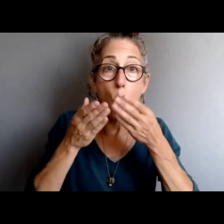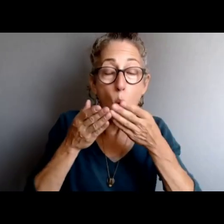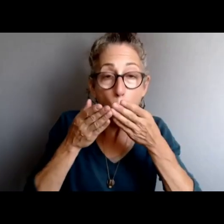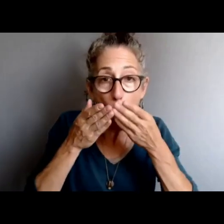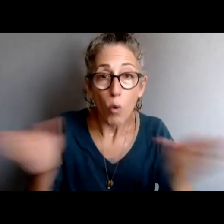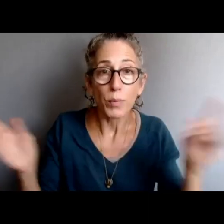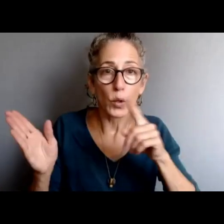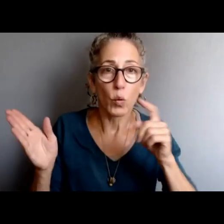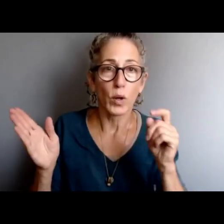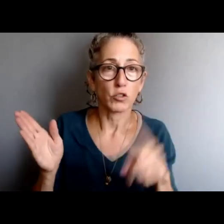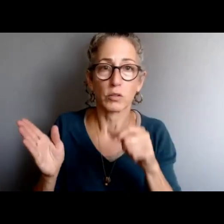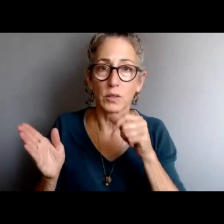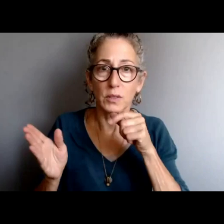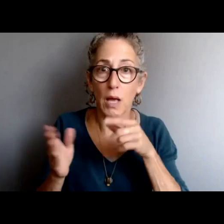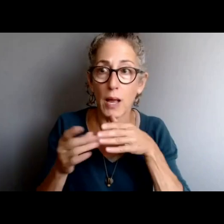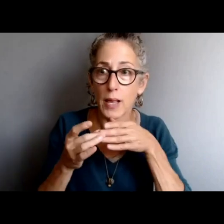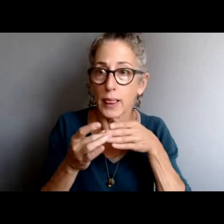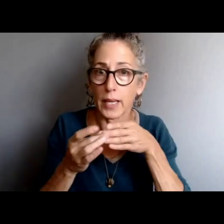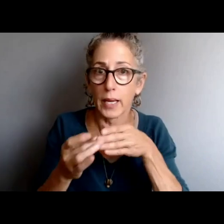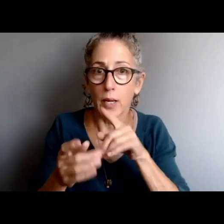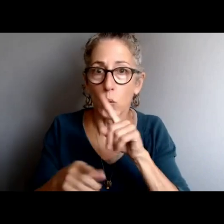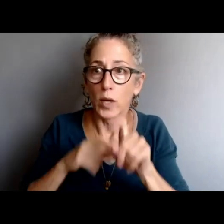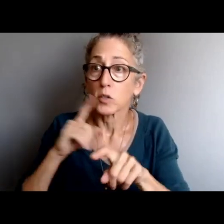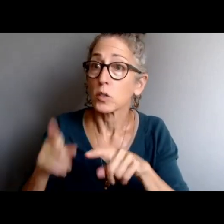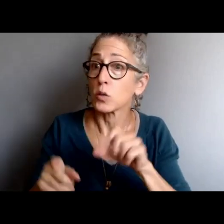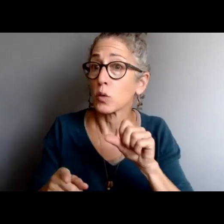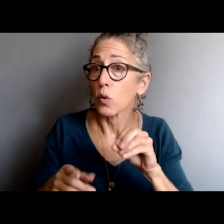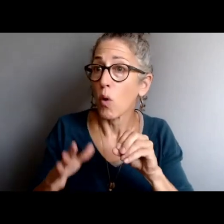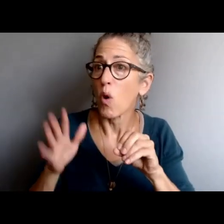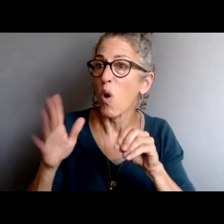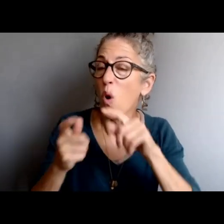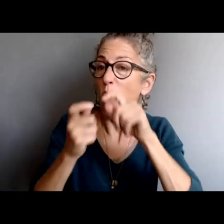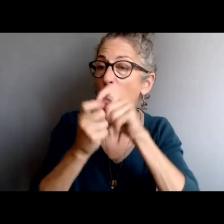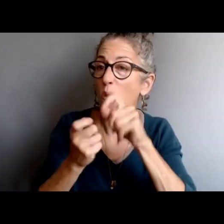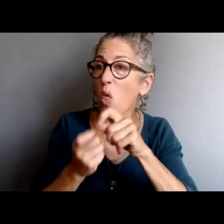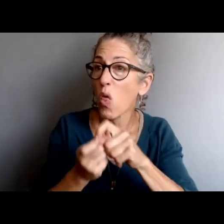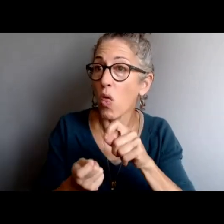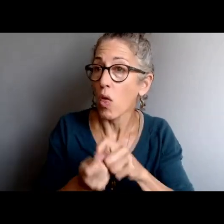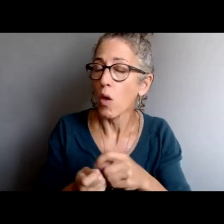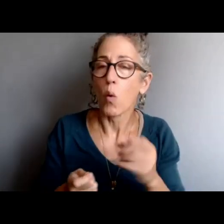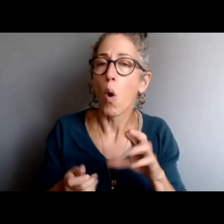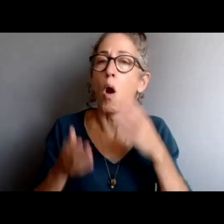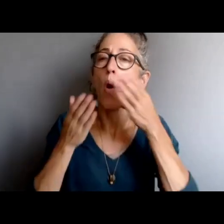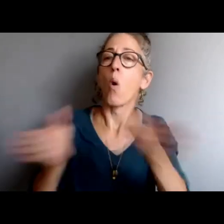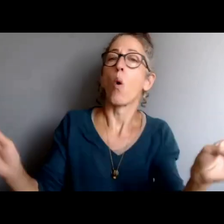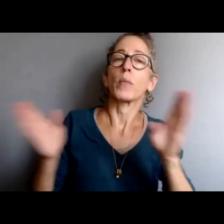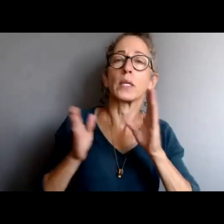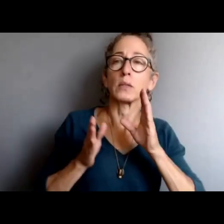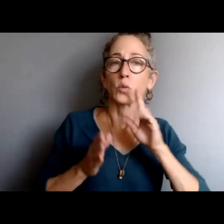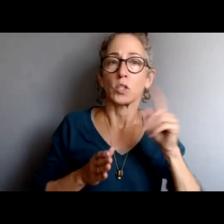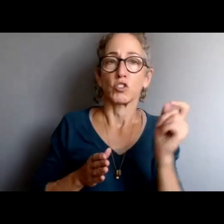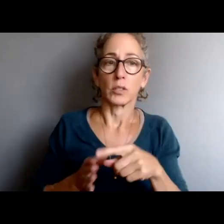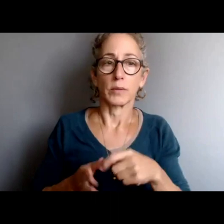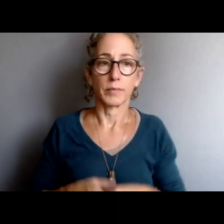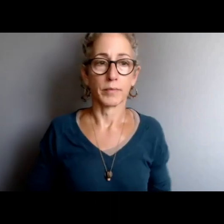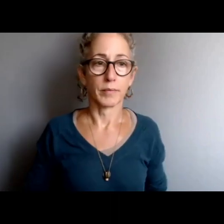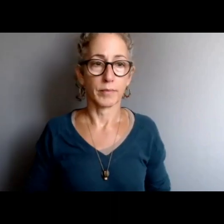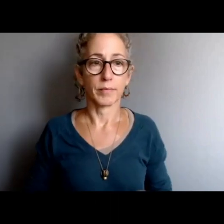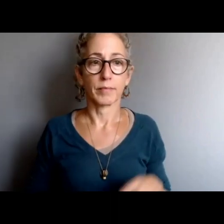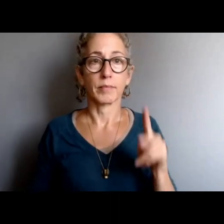accused of misconduct? Yes, absolutely. That's a very important investigative